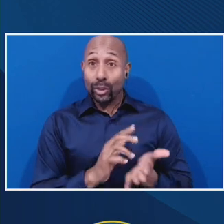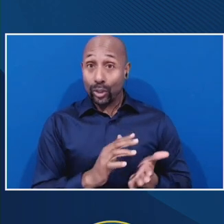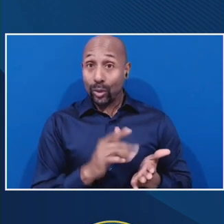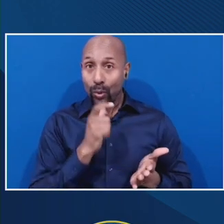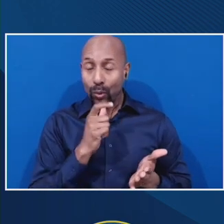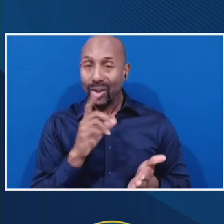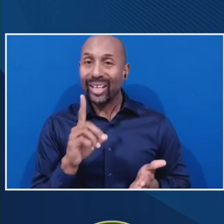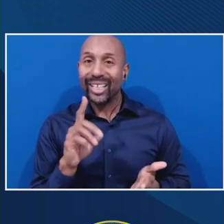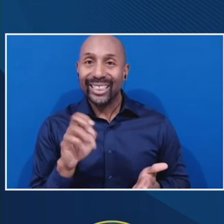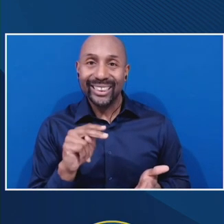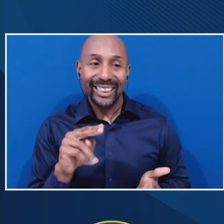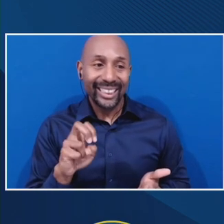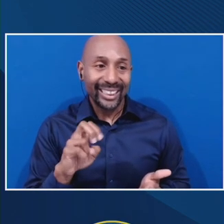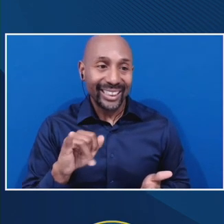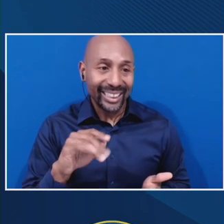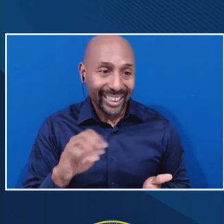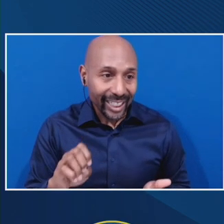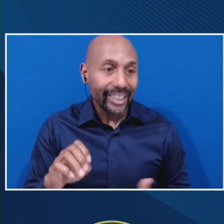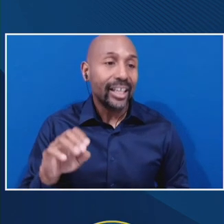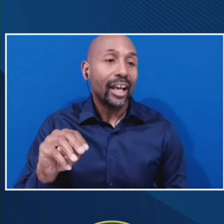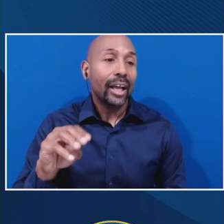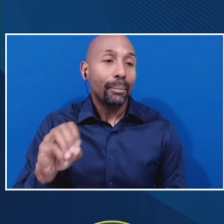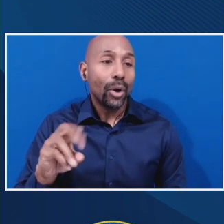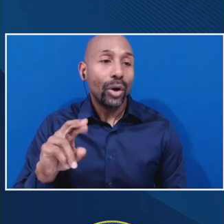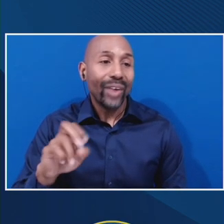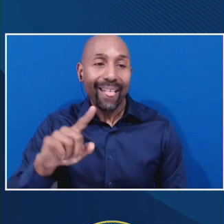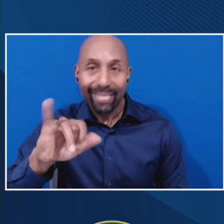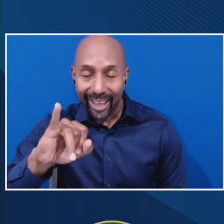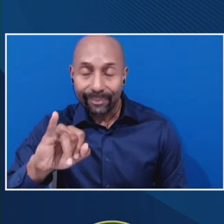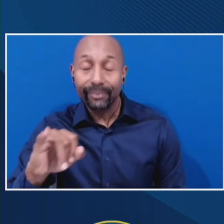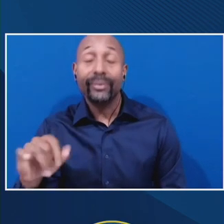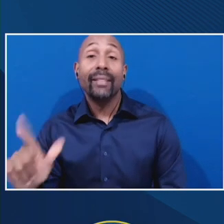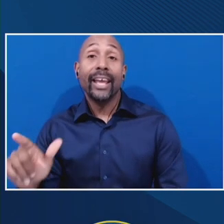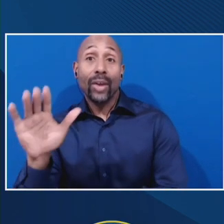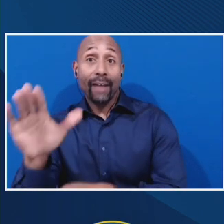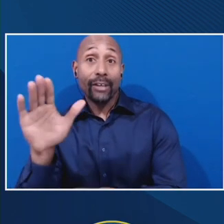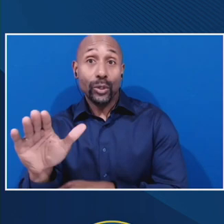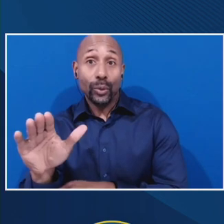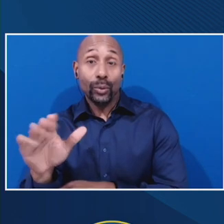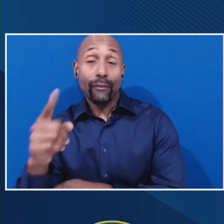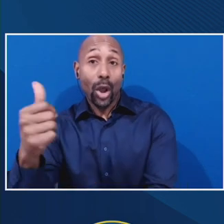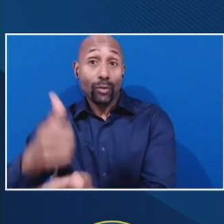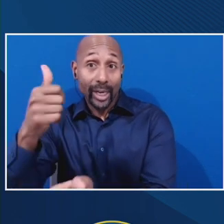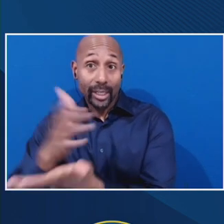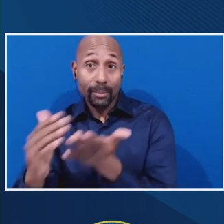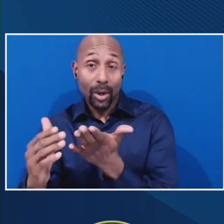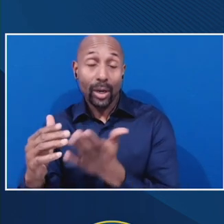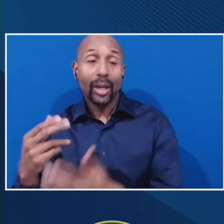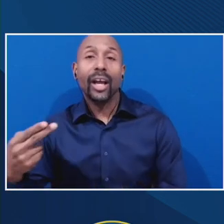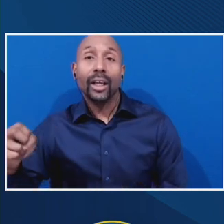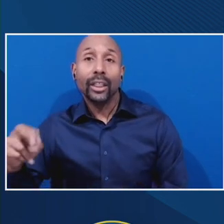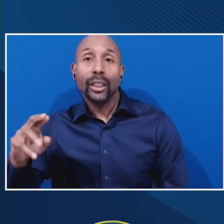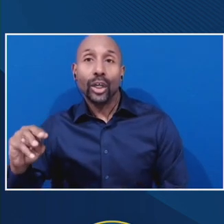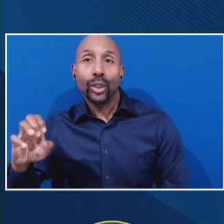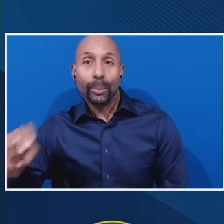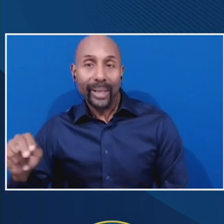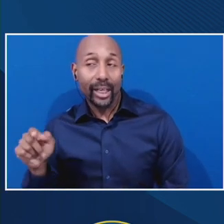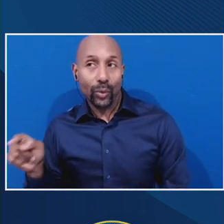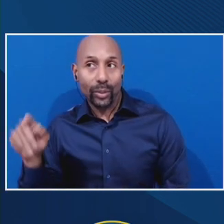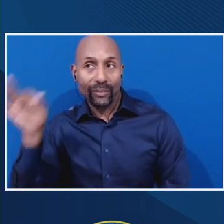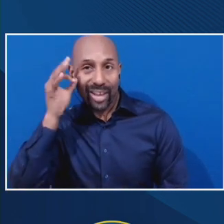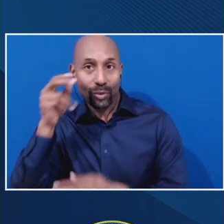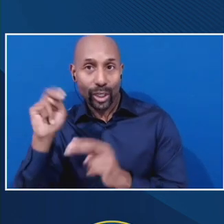This afternoon, when we get, or later, when we get into accreditation, and Herman is the federal negotiator for that,